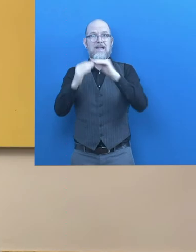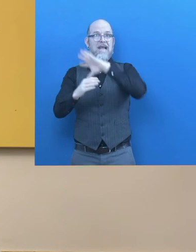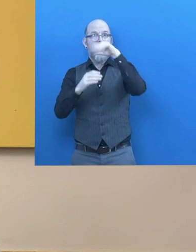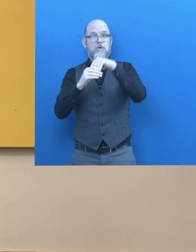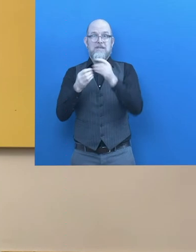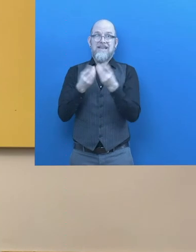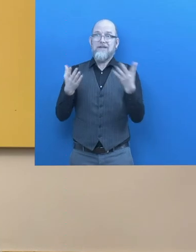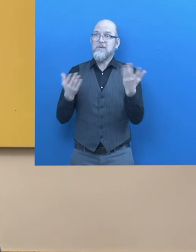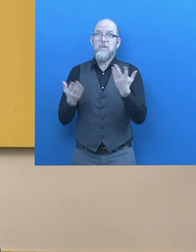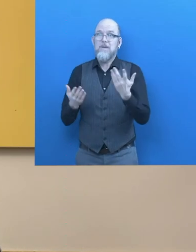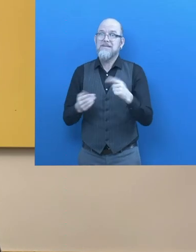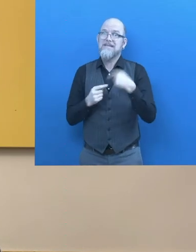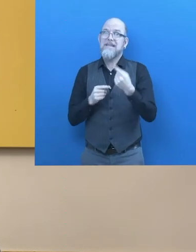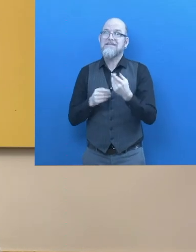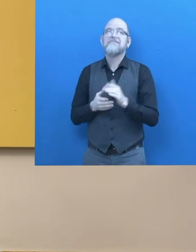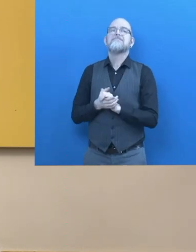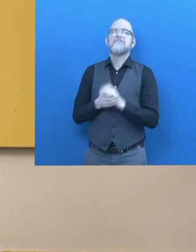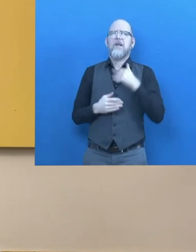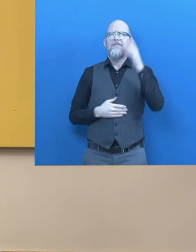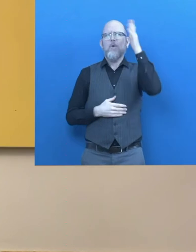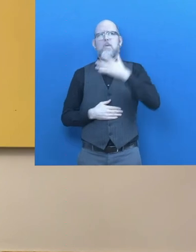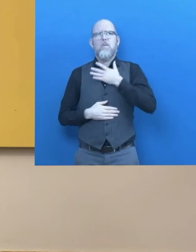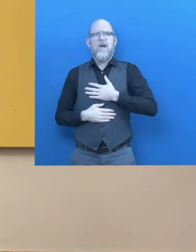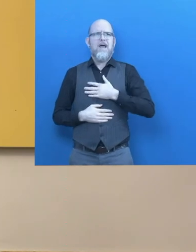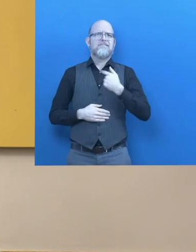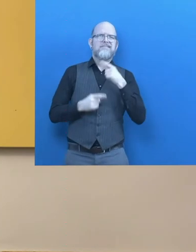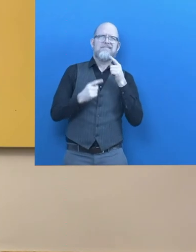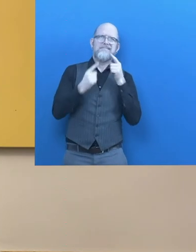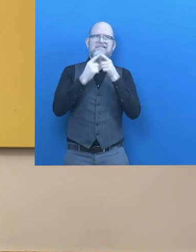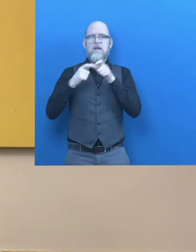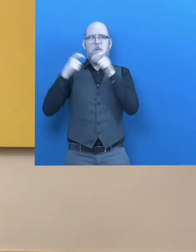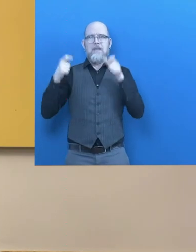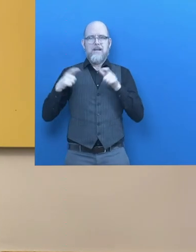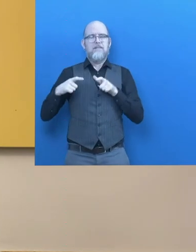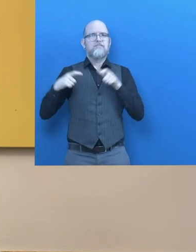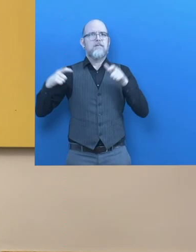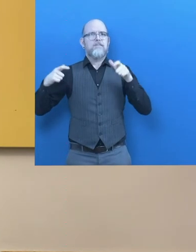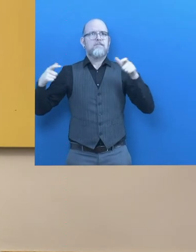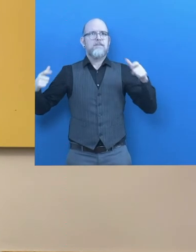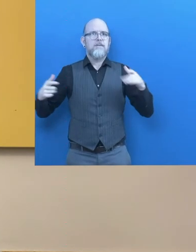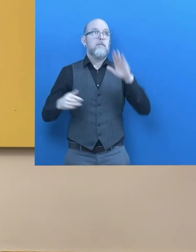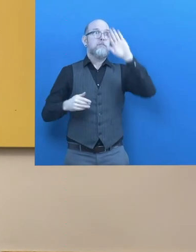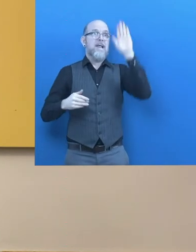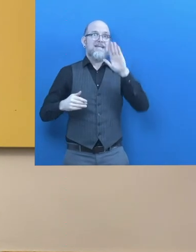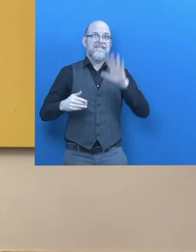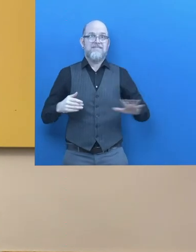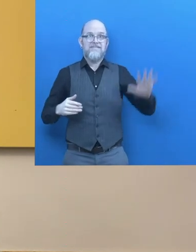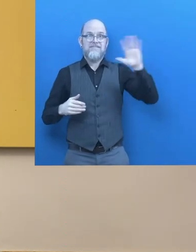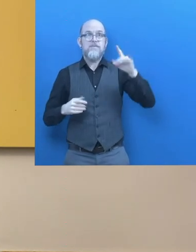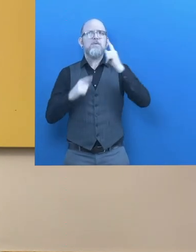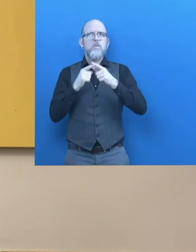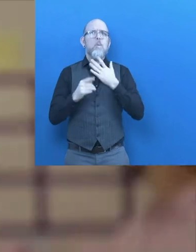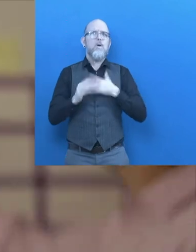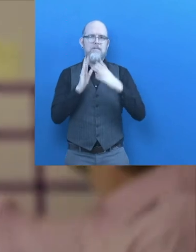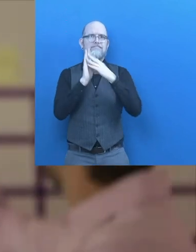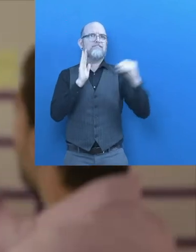For the future, we hope to grow our enterprise here in Brazil and also take our solution for other parts